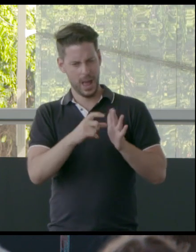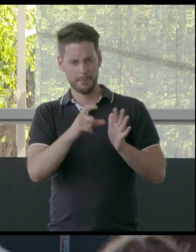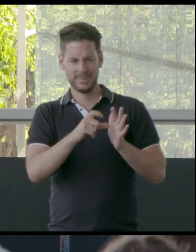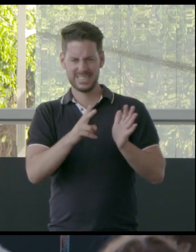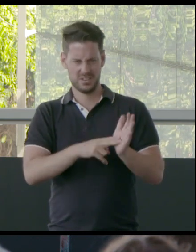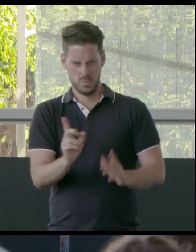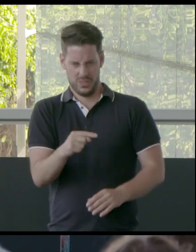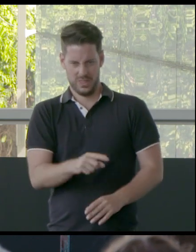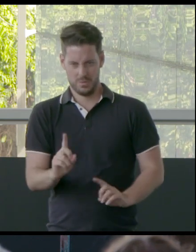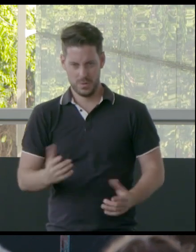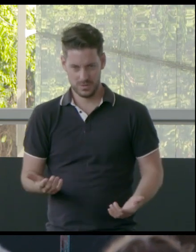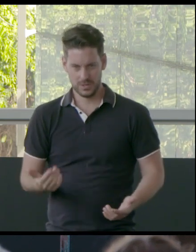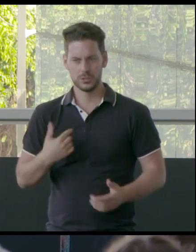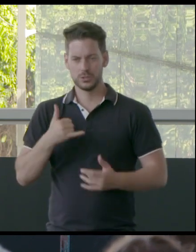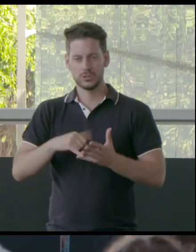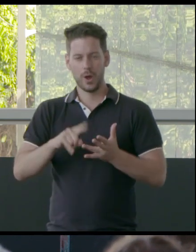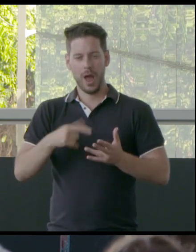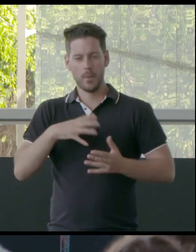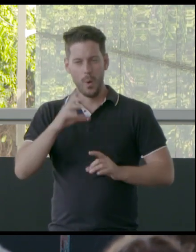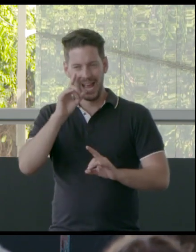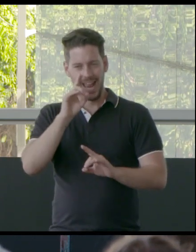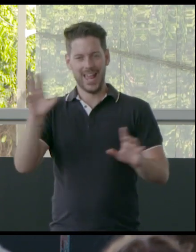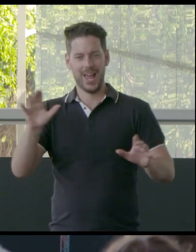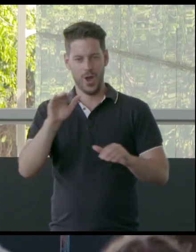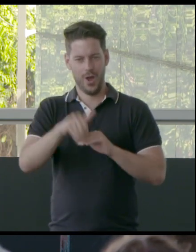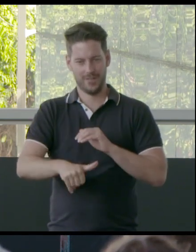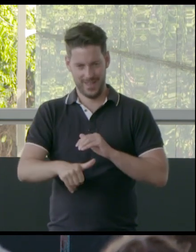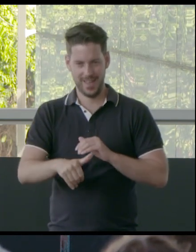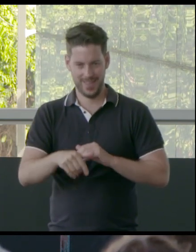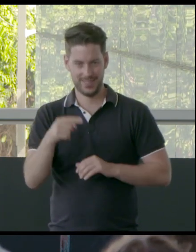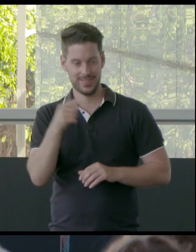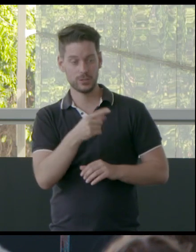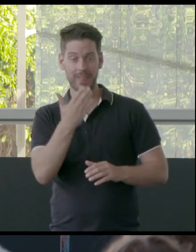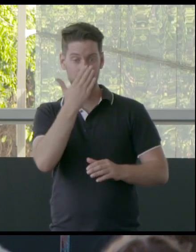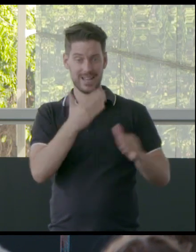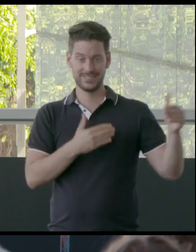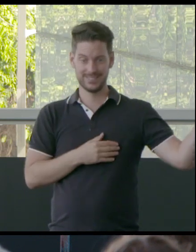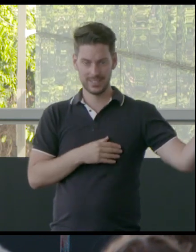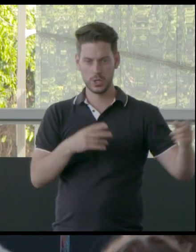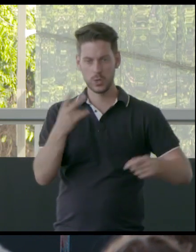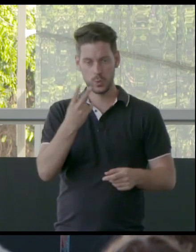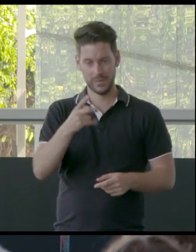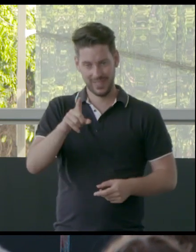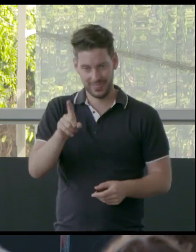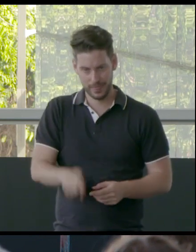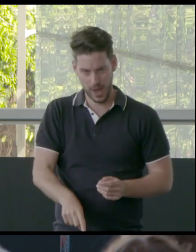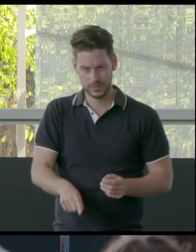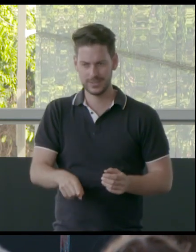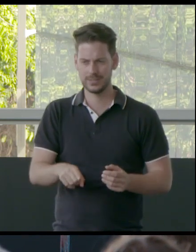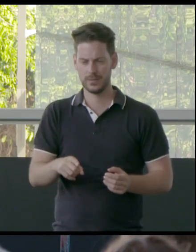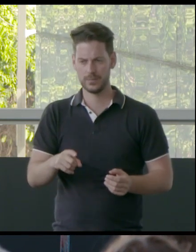decided I had to become more explicit with the form. So what we see out there is like 12,000